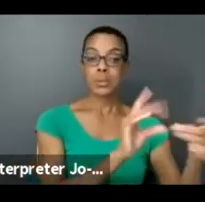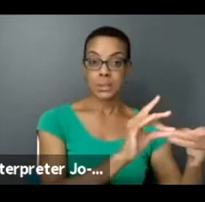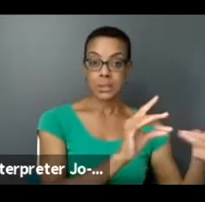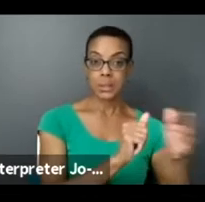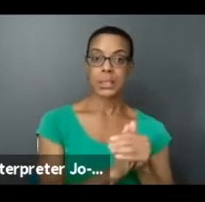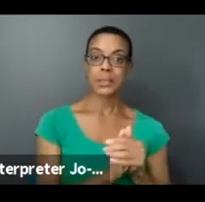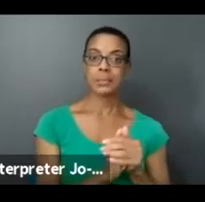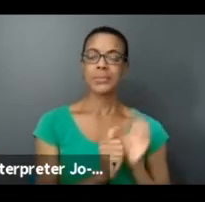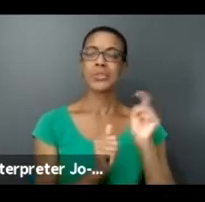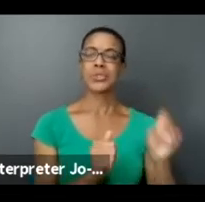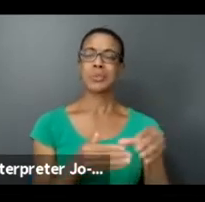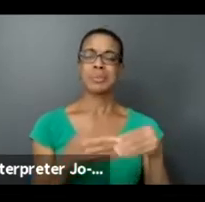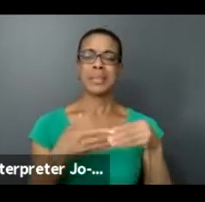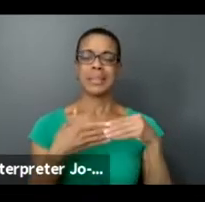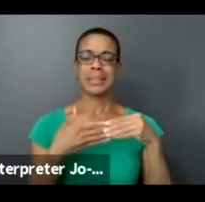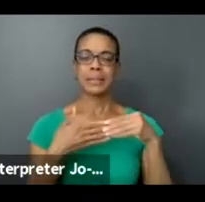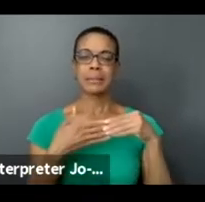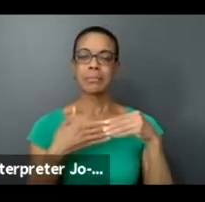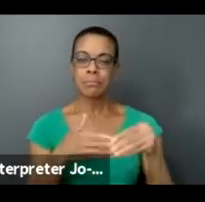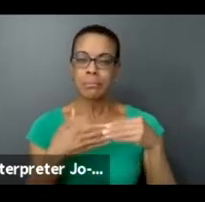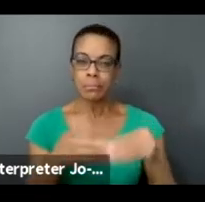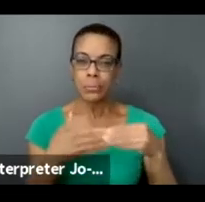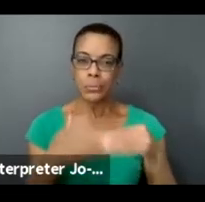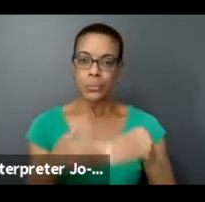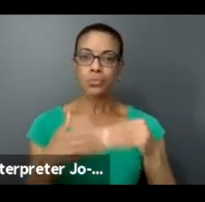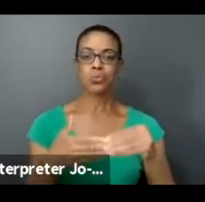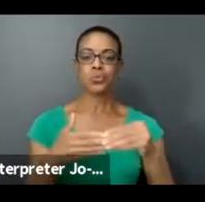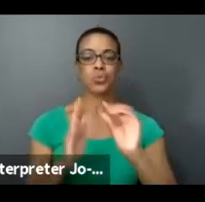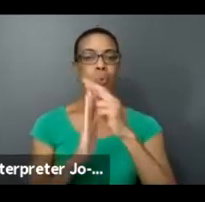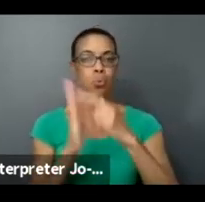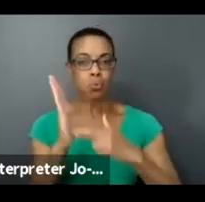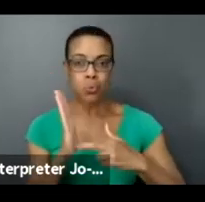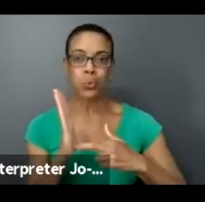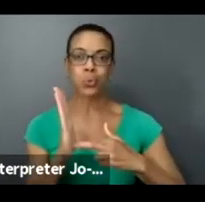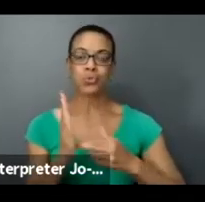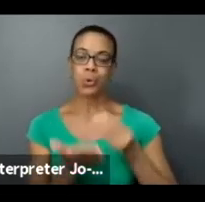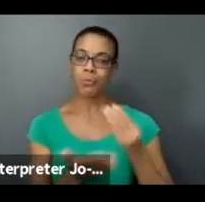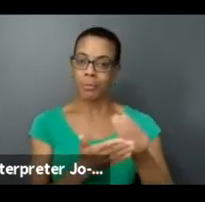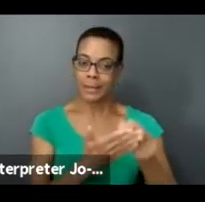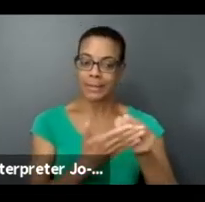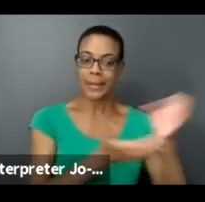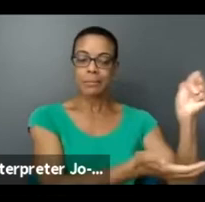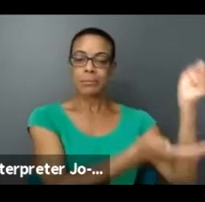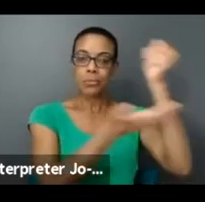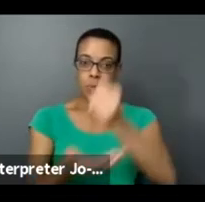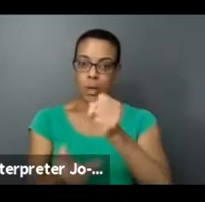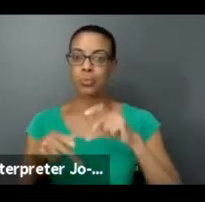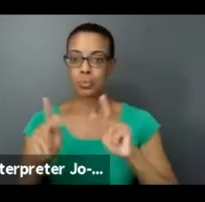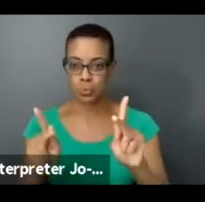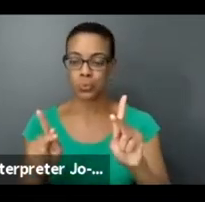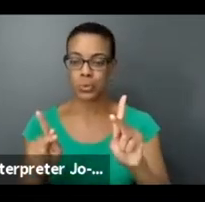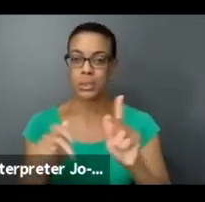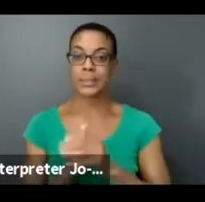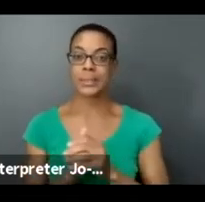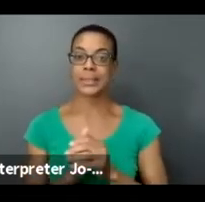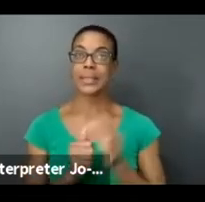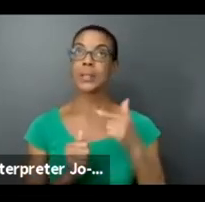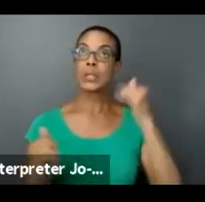looser parameters on funding and grant opportunities. So we are considering in the guidelines to